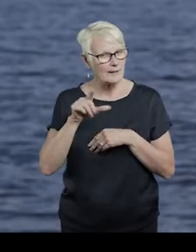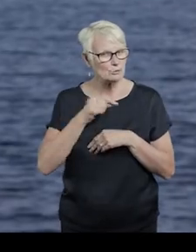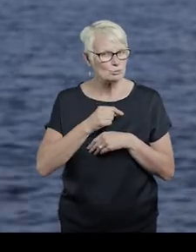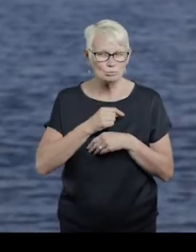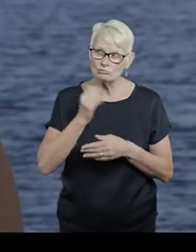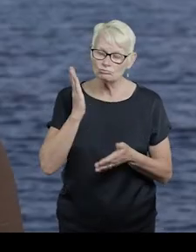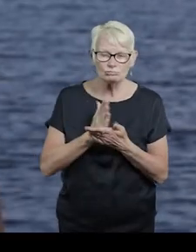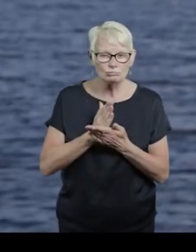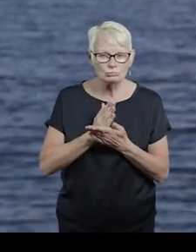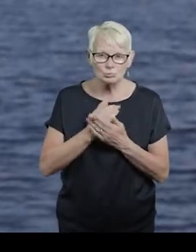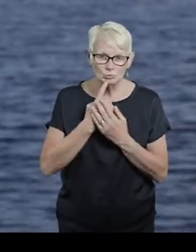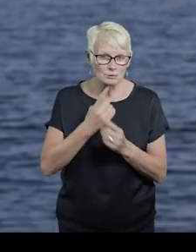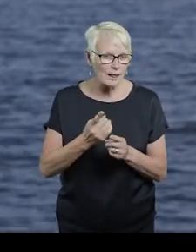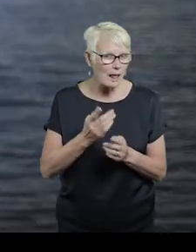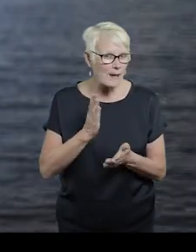wisely, telling you?